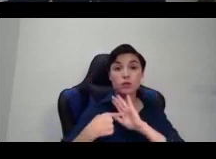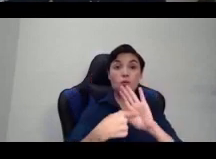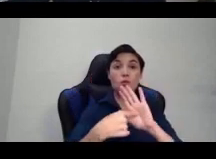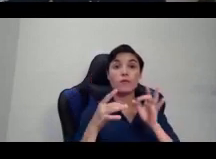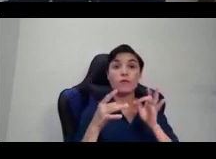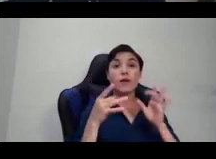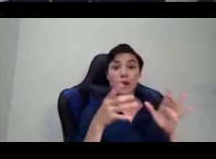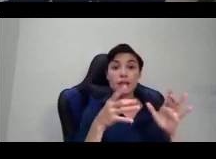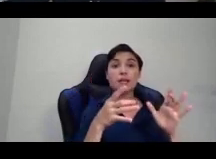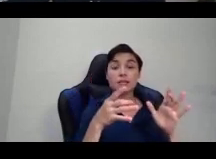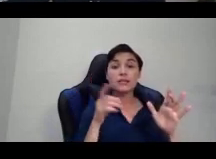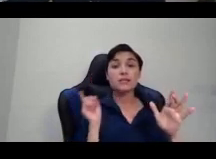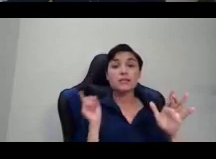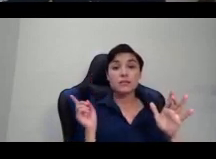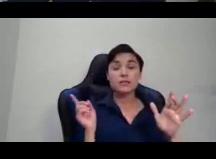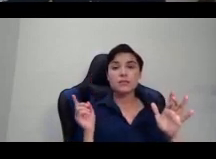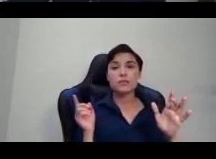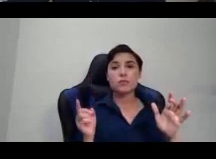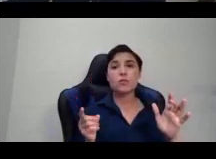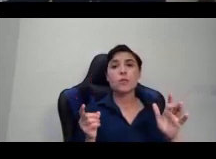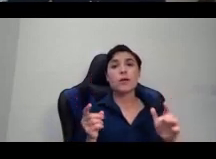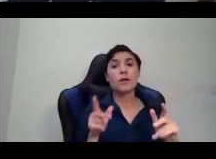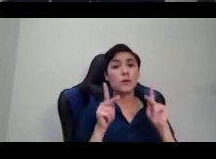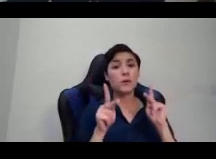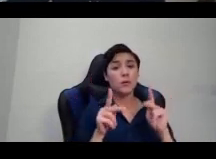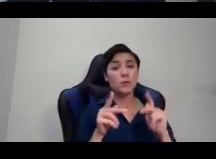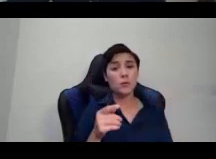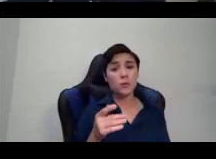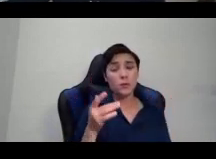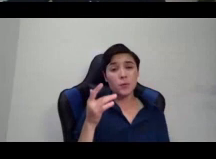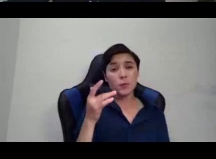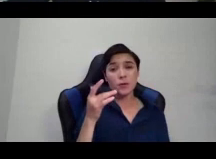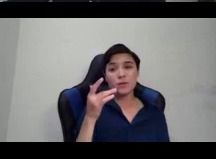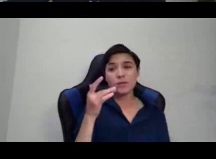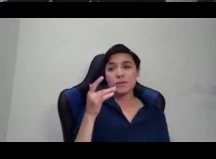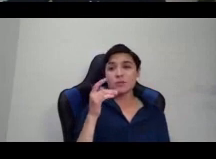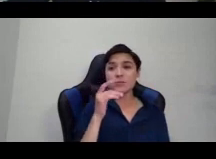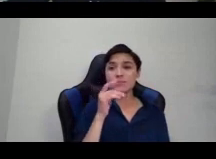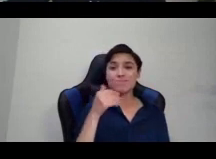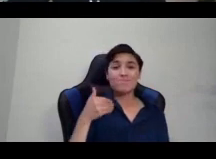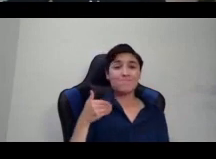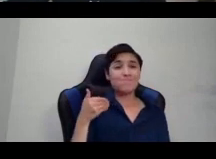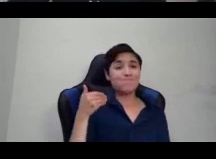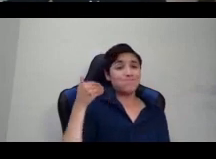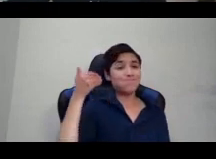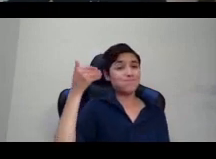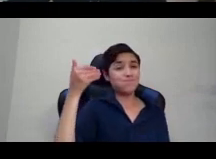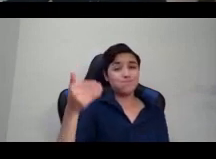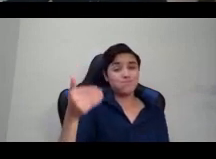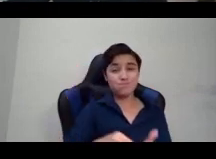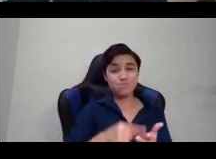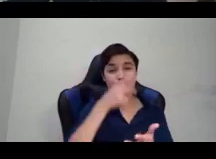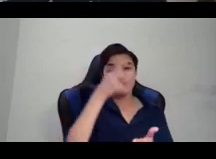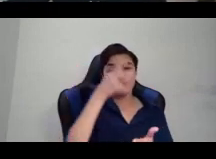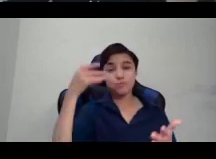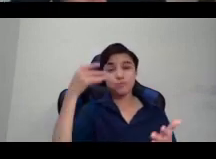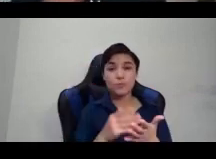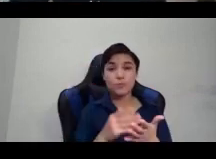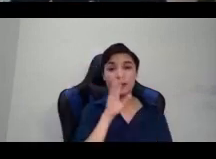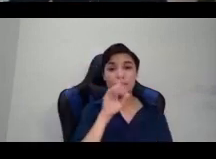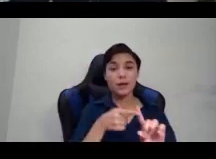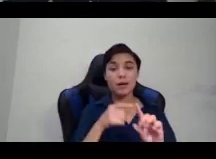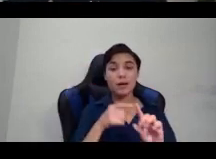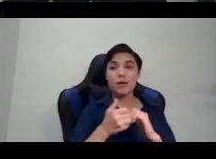talk about the fact that this is also an instance of transphobic violence. And one of the first moments that this